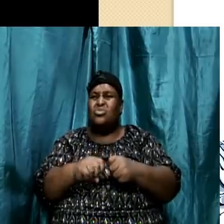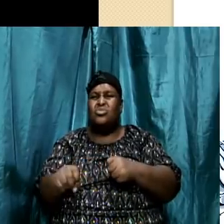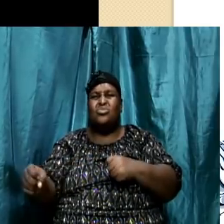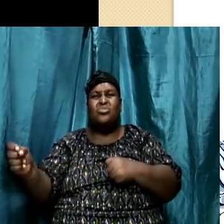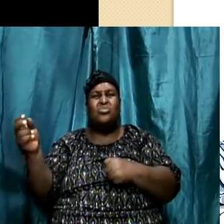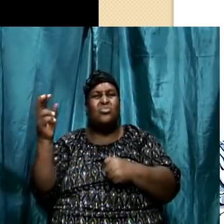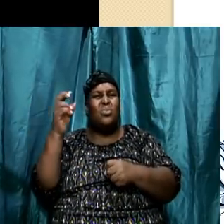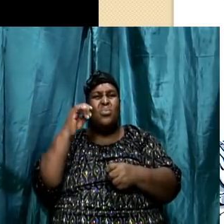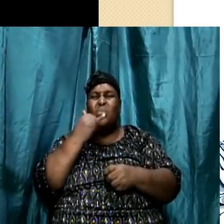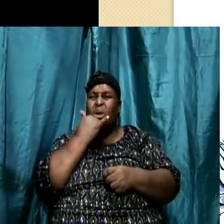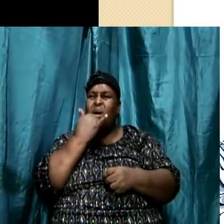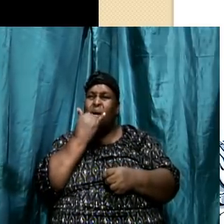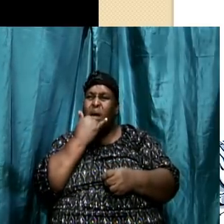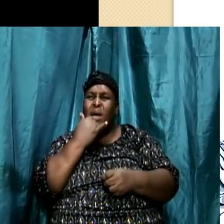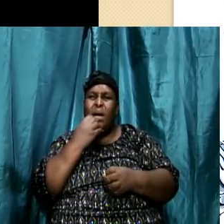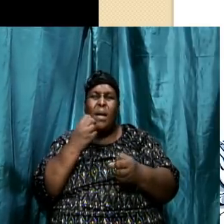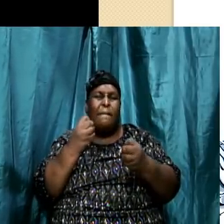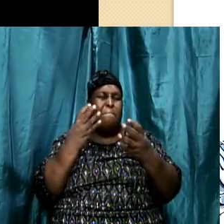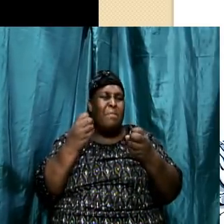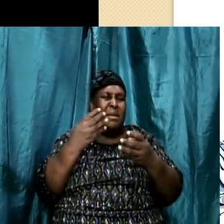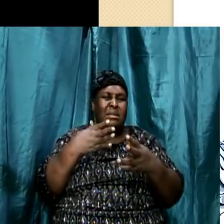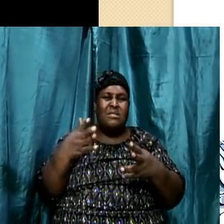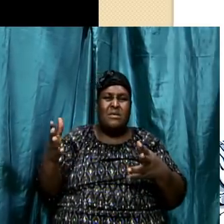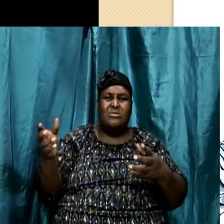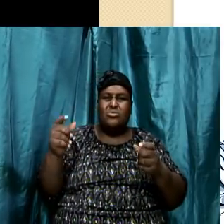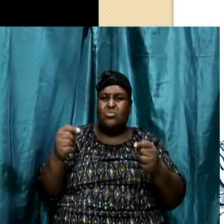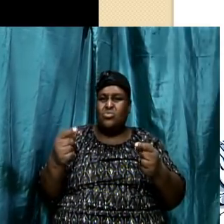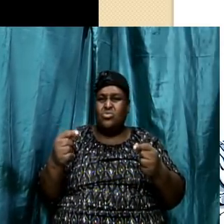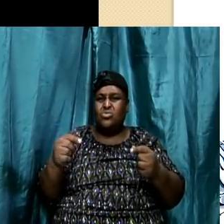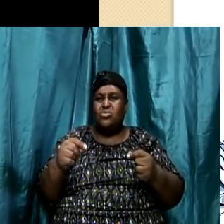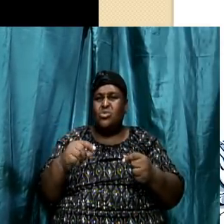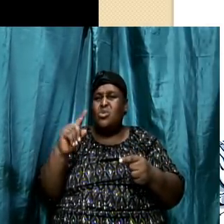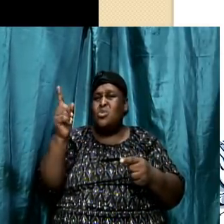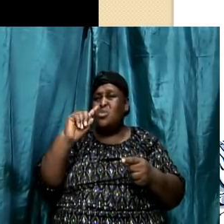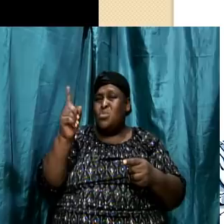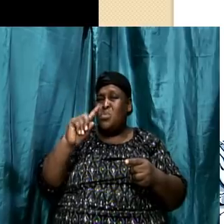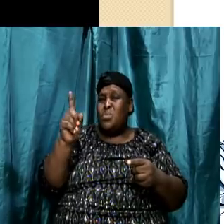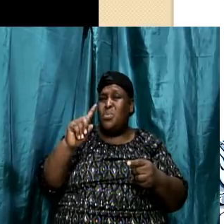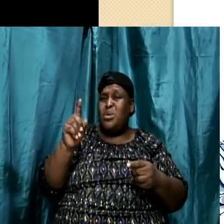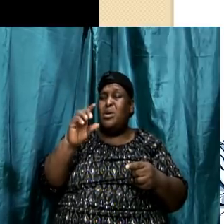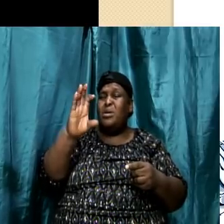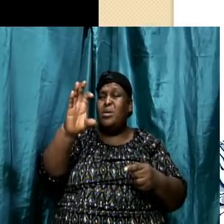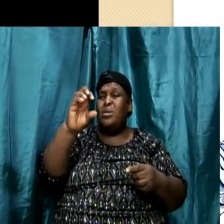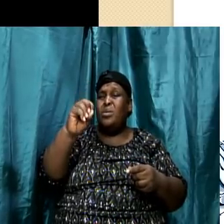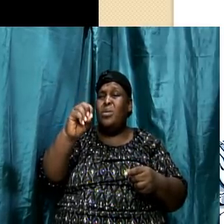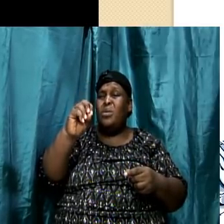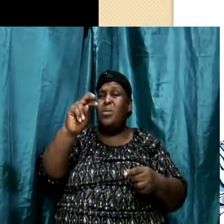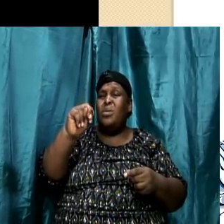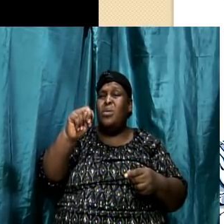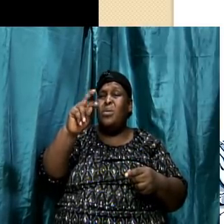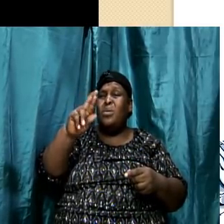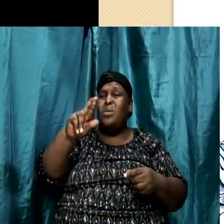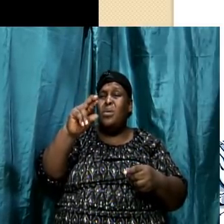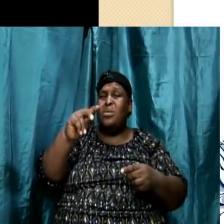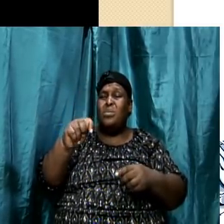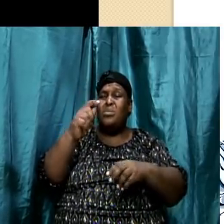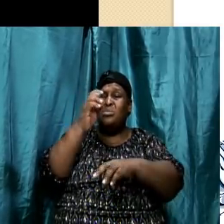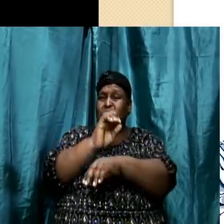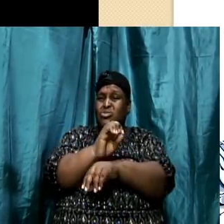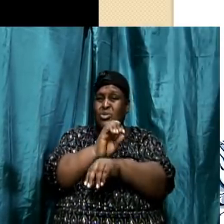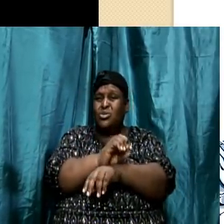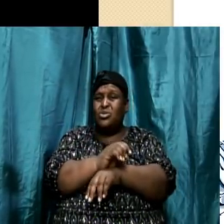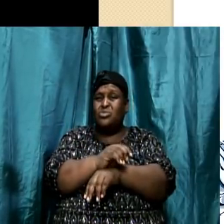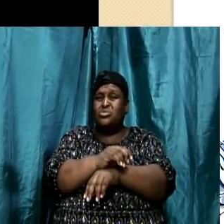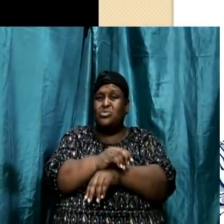with where Corinth was even located. It was located in a little, like a little land between. It was on a